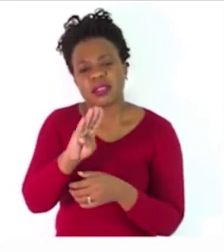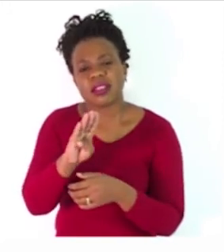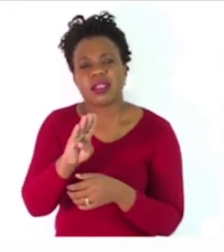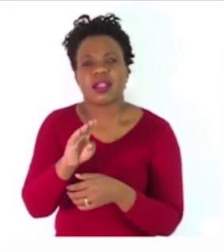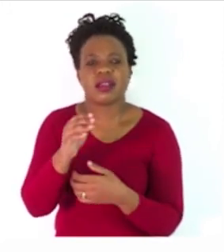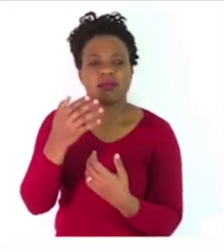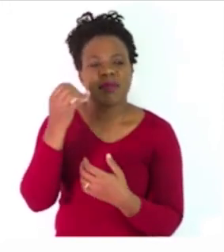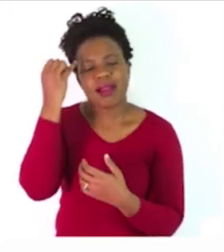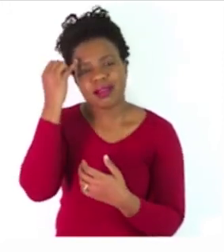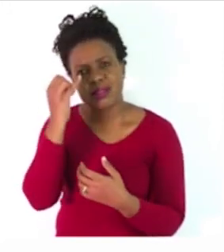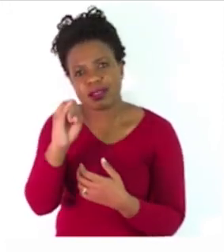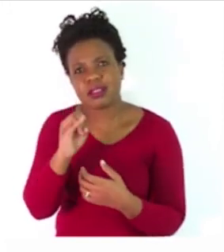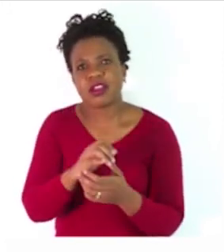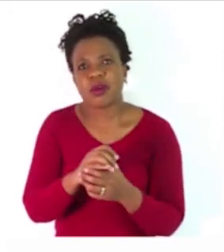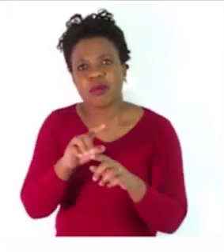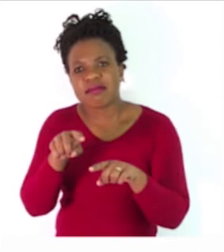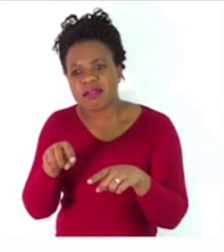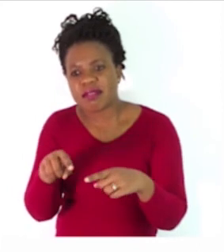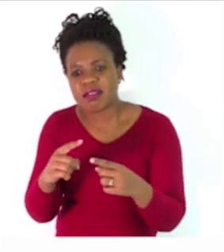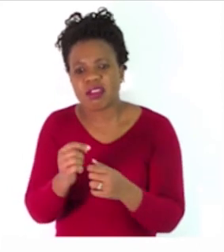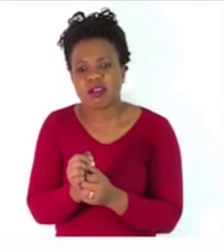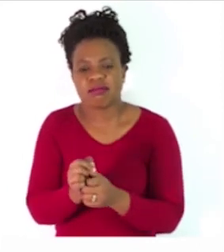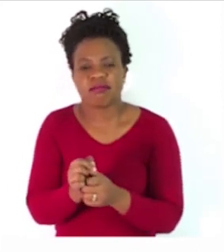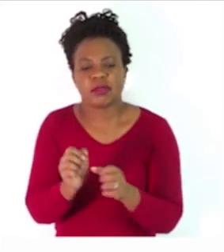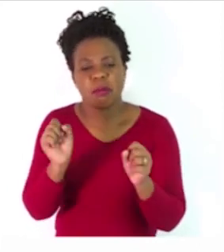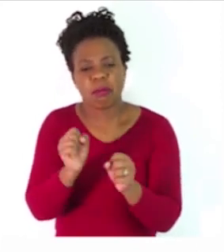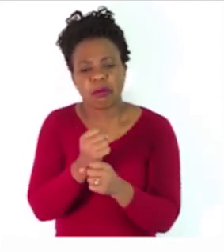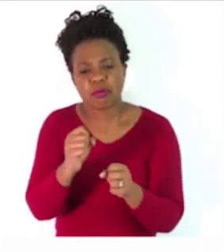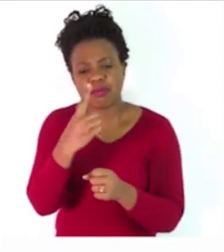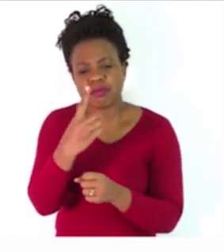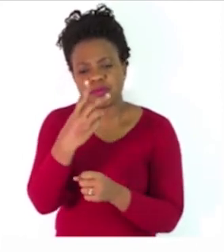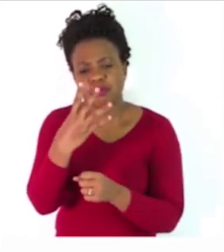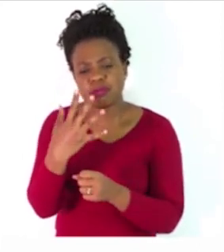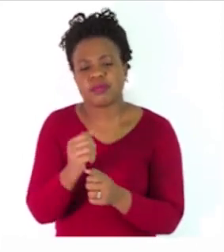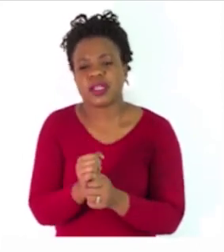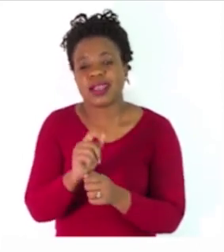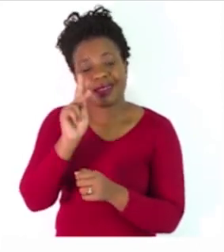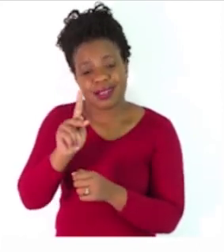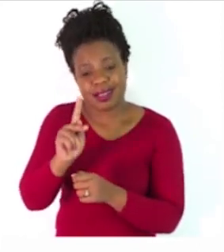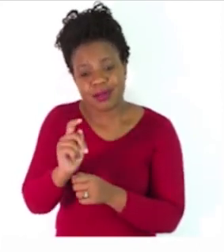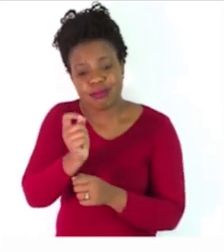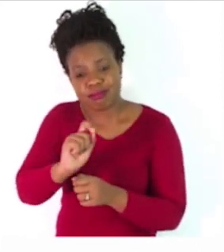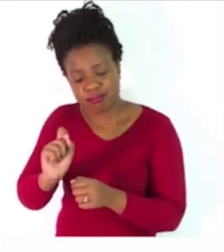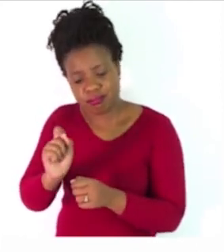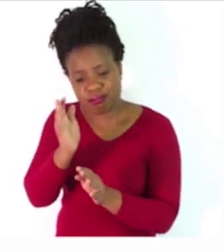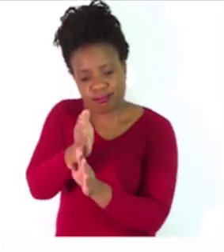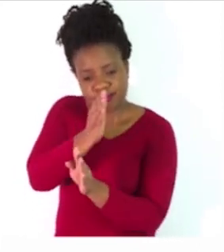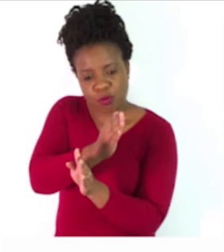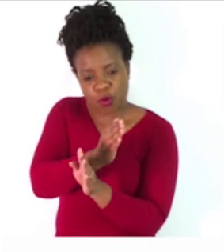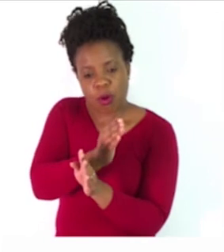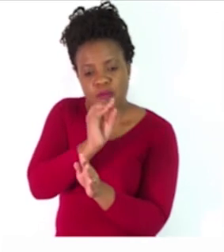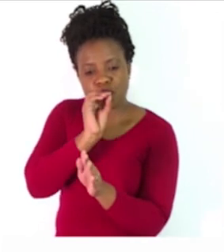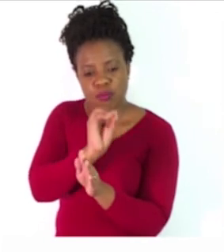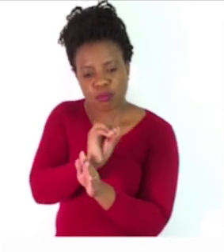or a substance. You cannot place A, N, or a number in front